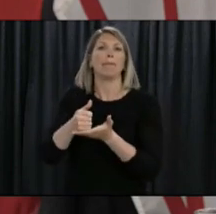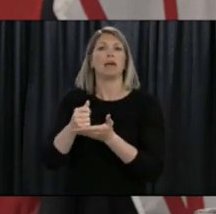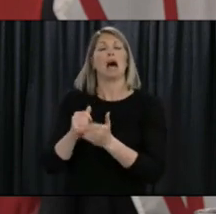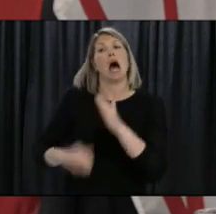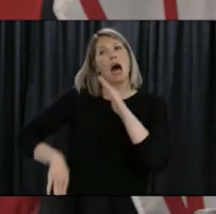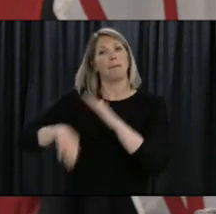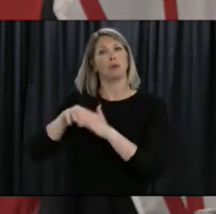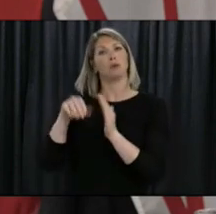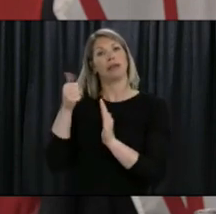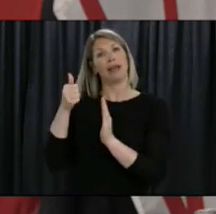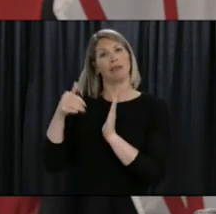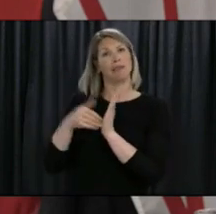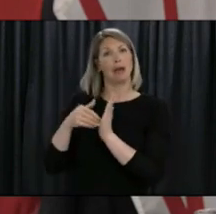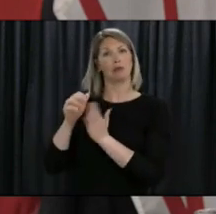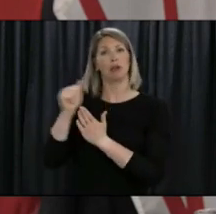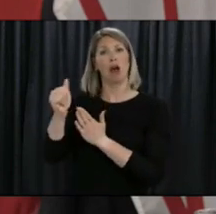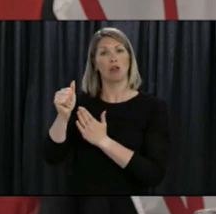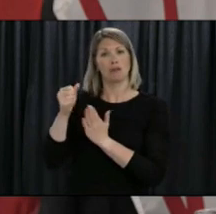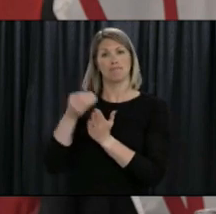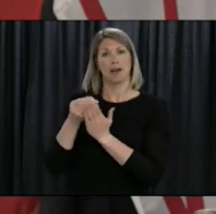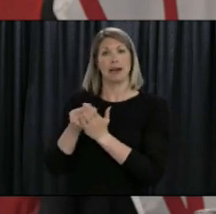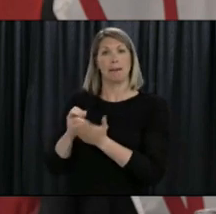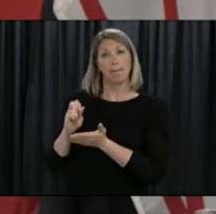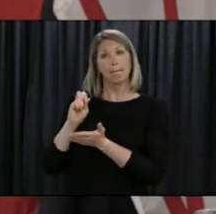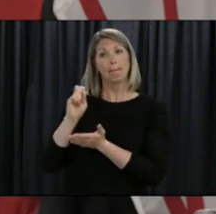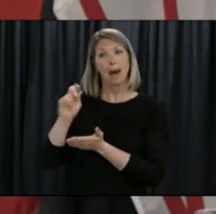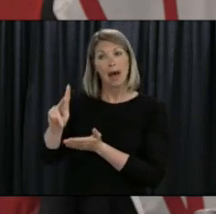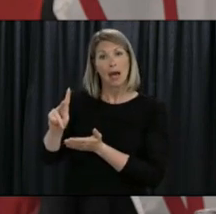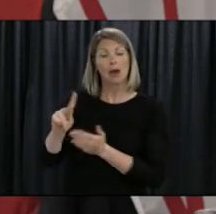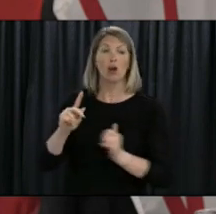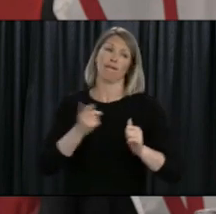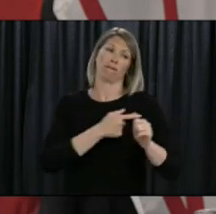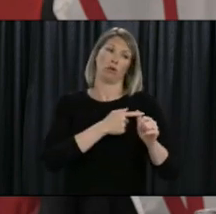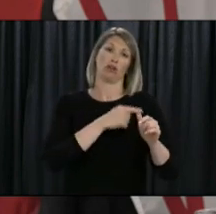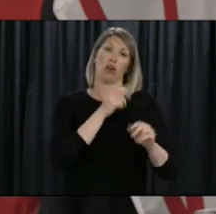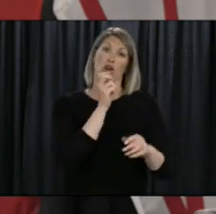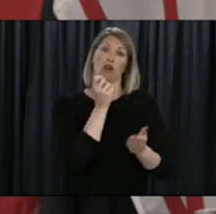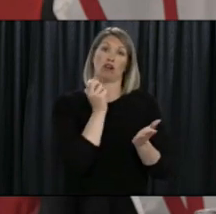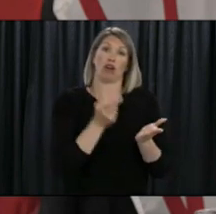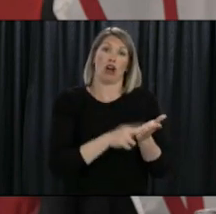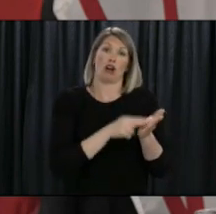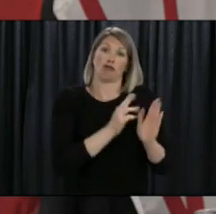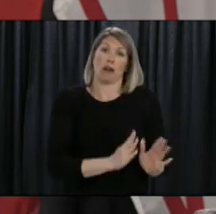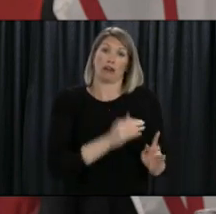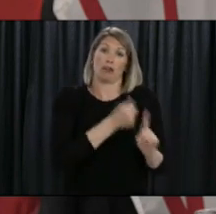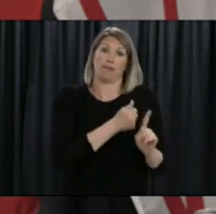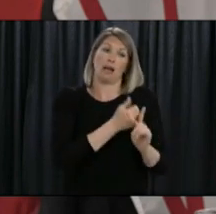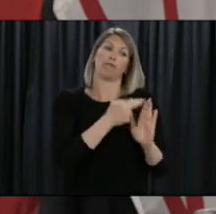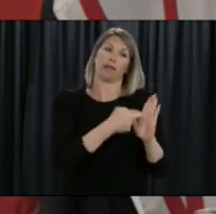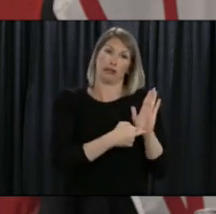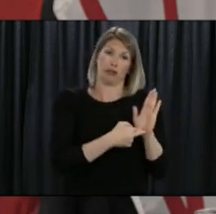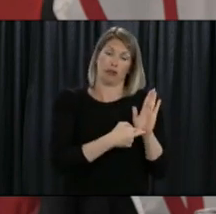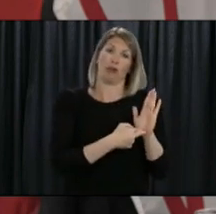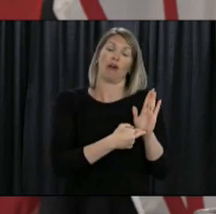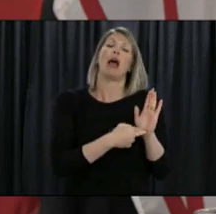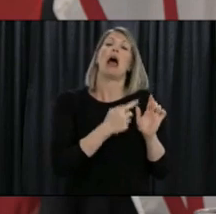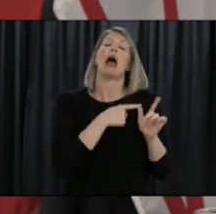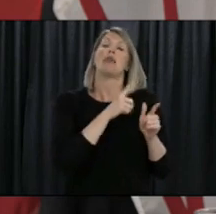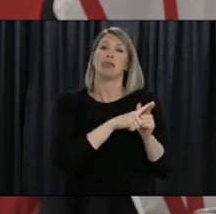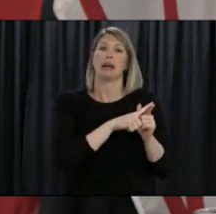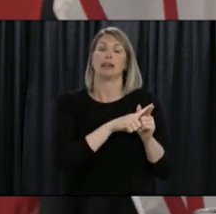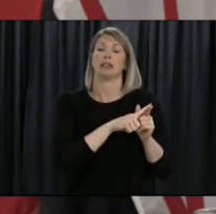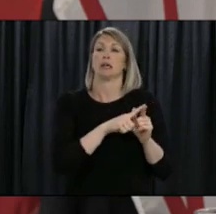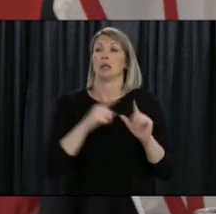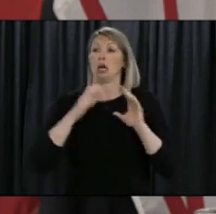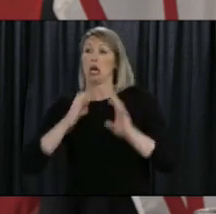$10,000 for work completed by a registered contractor. So whether it's families planning to build a new home